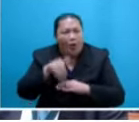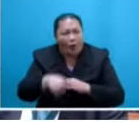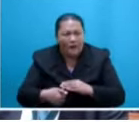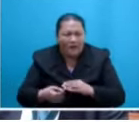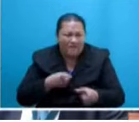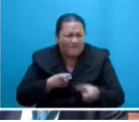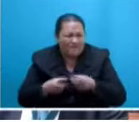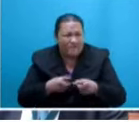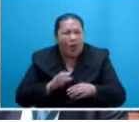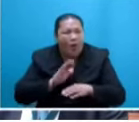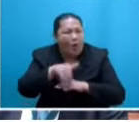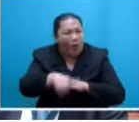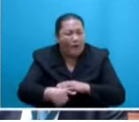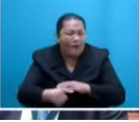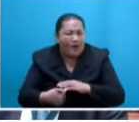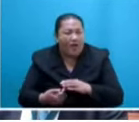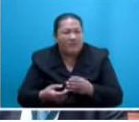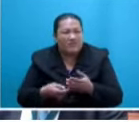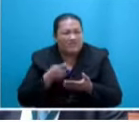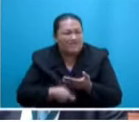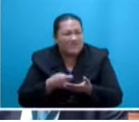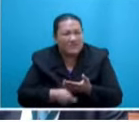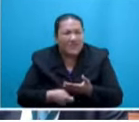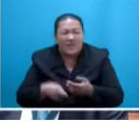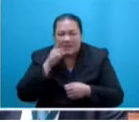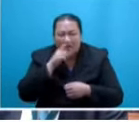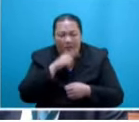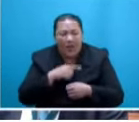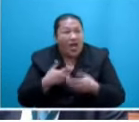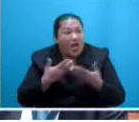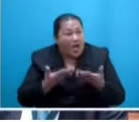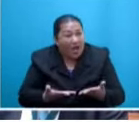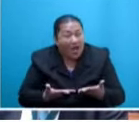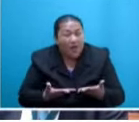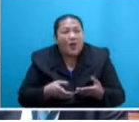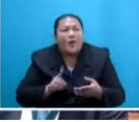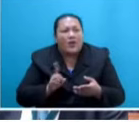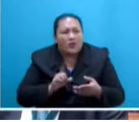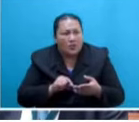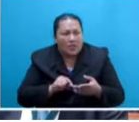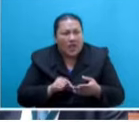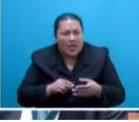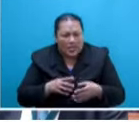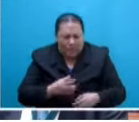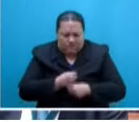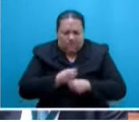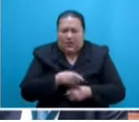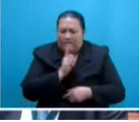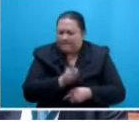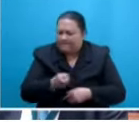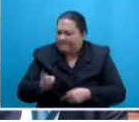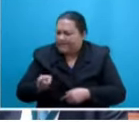people. They are not treating people like human beings but machines that this has worsened the situation further,